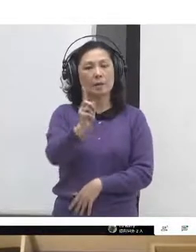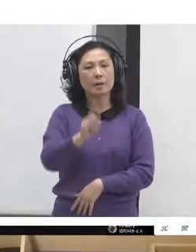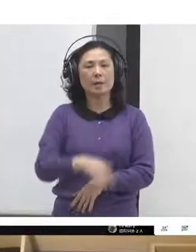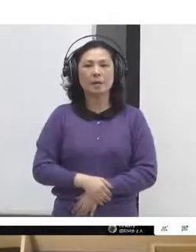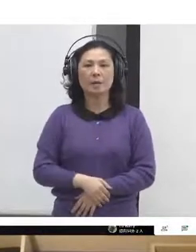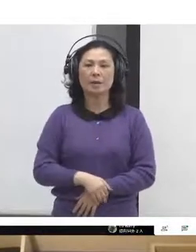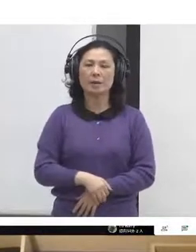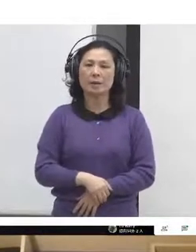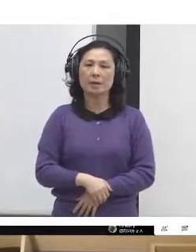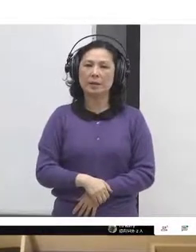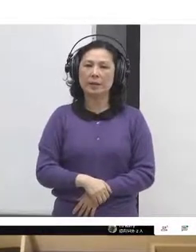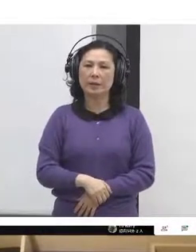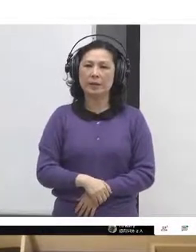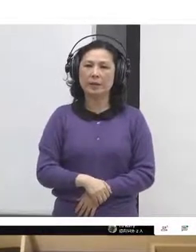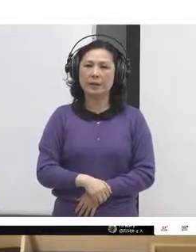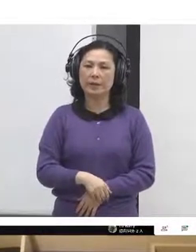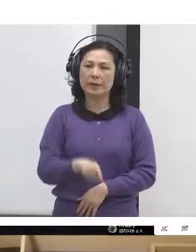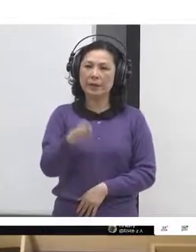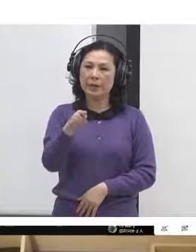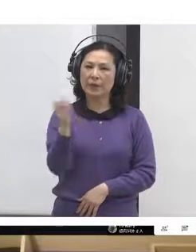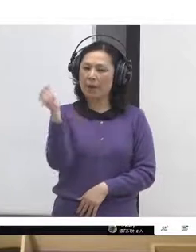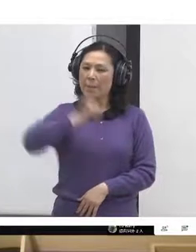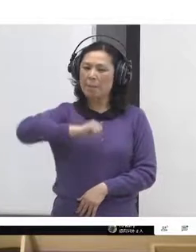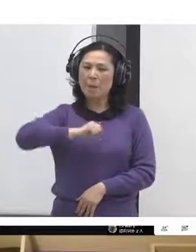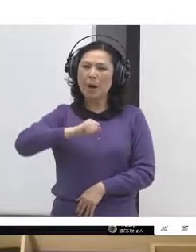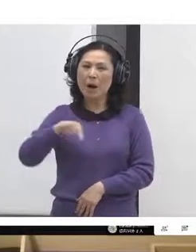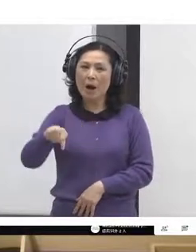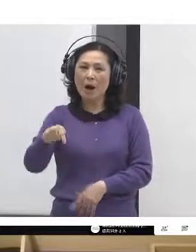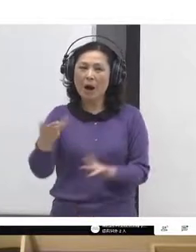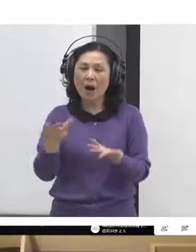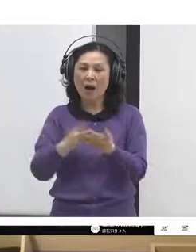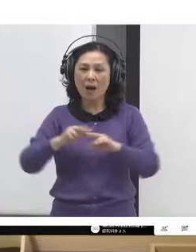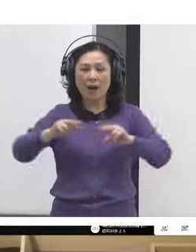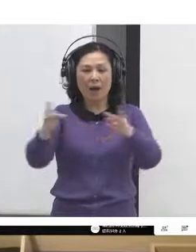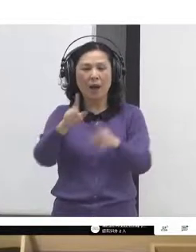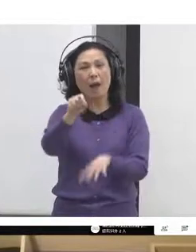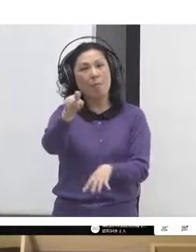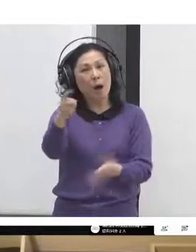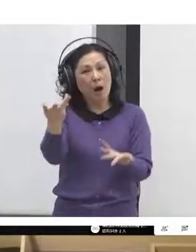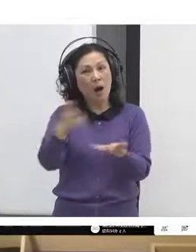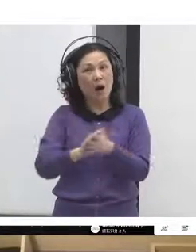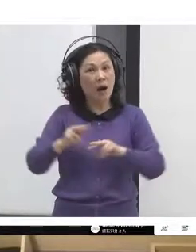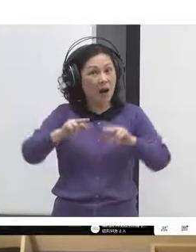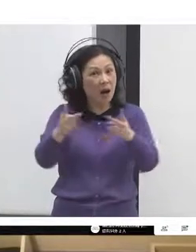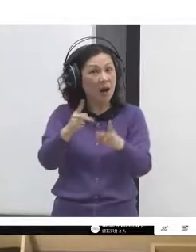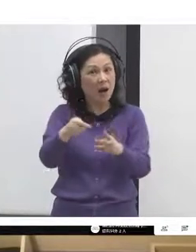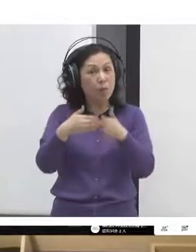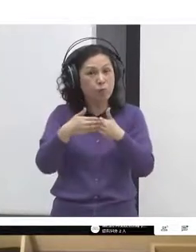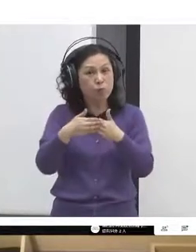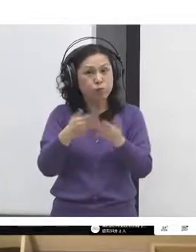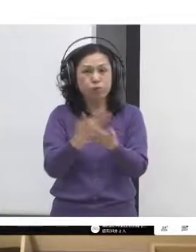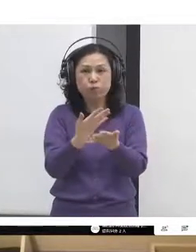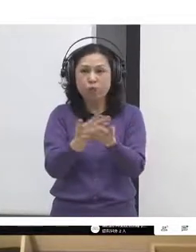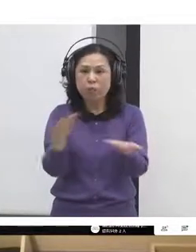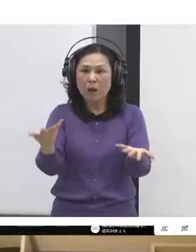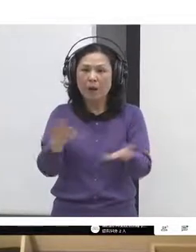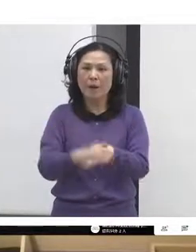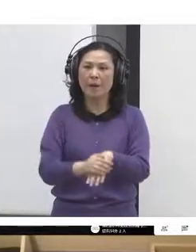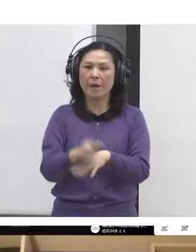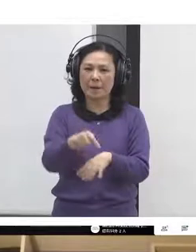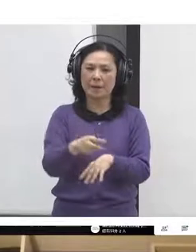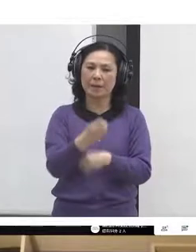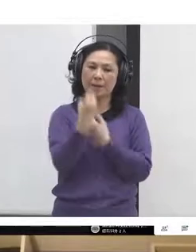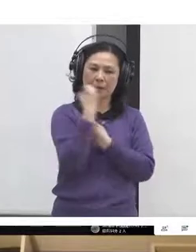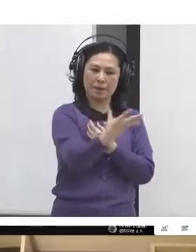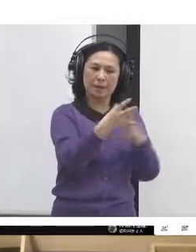the existing reality to change something, build a new model that makes the existing model obsolete. That's from Buckminster Fuller.